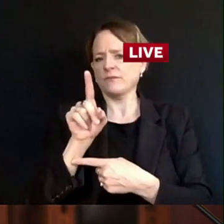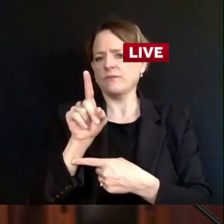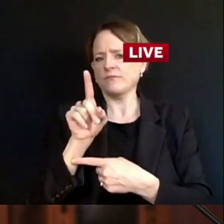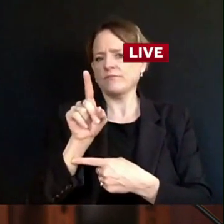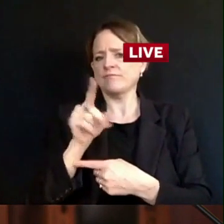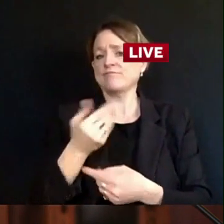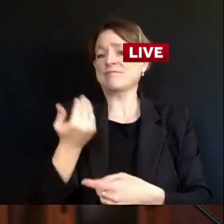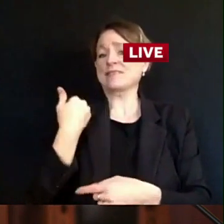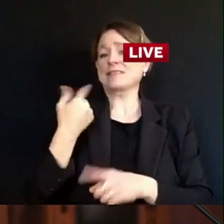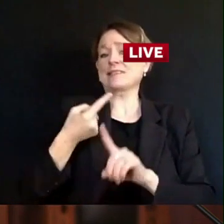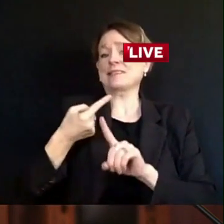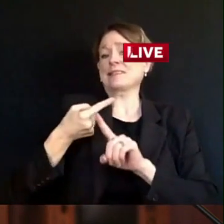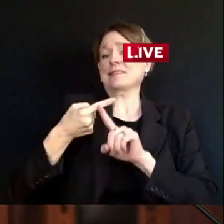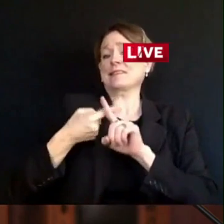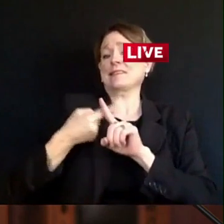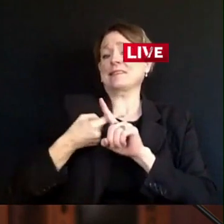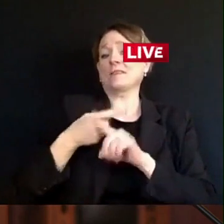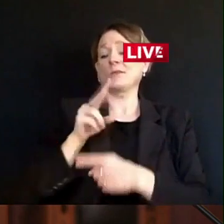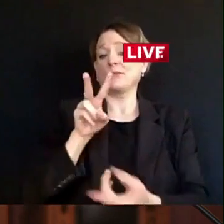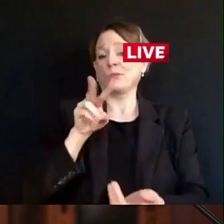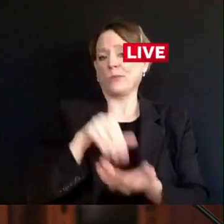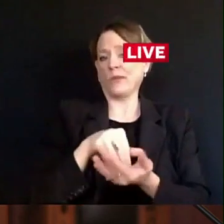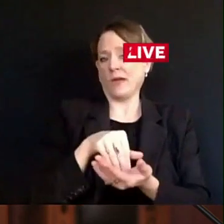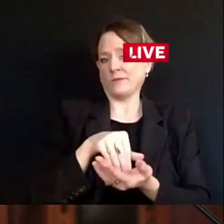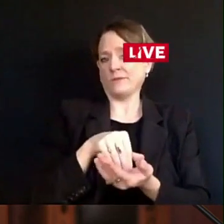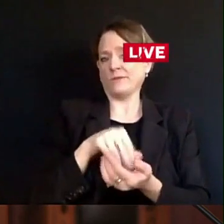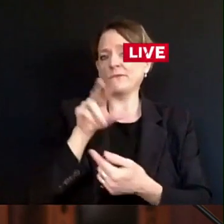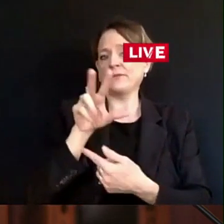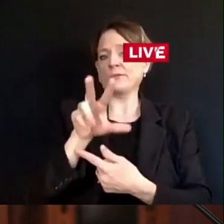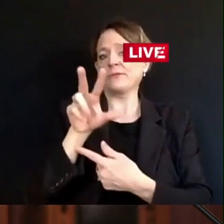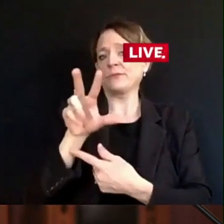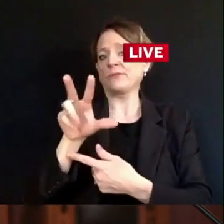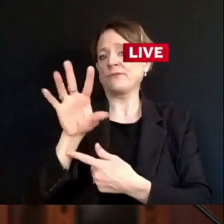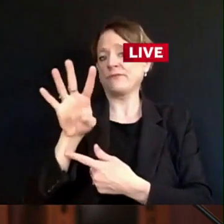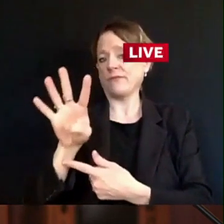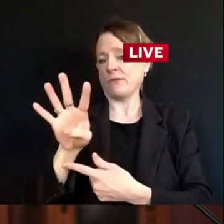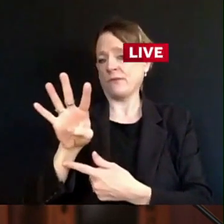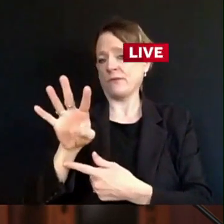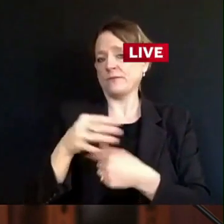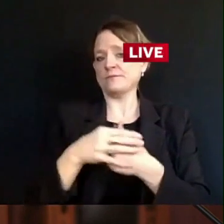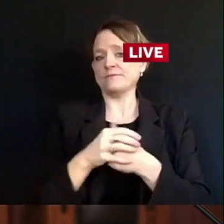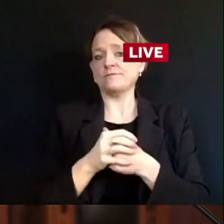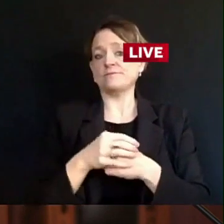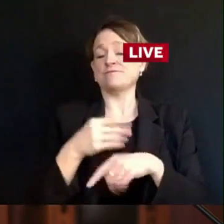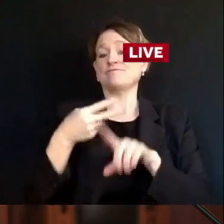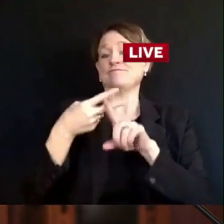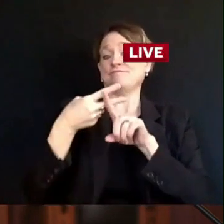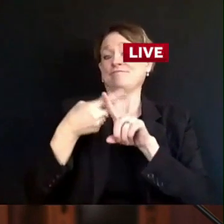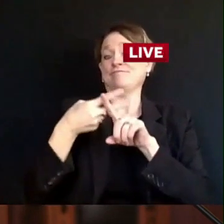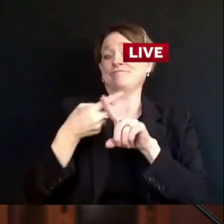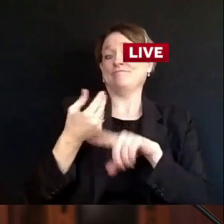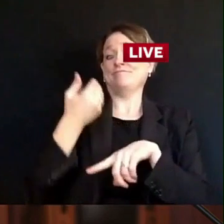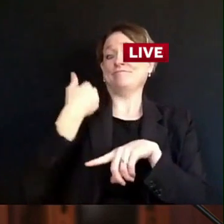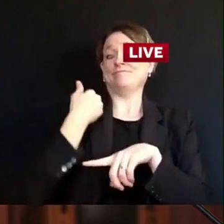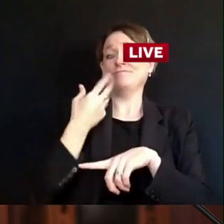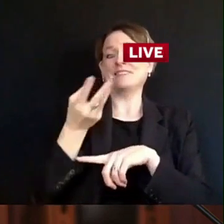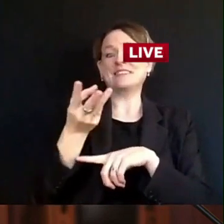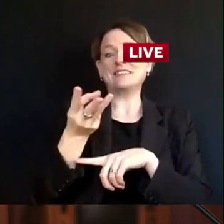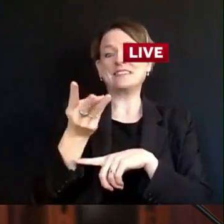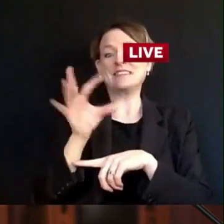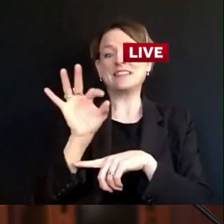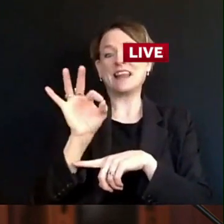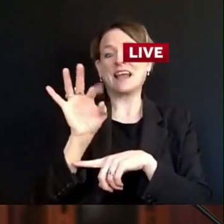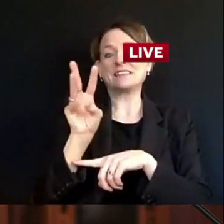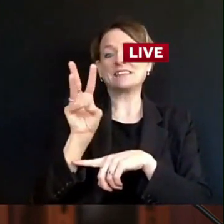And two months ago, it was 696. In these two months, our seven-day average has increased by more than